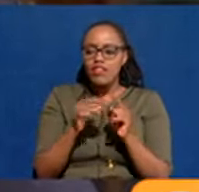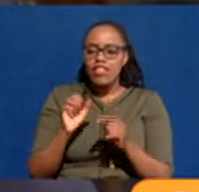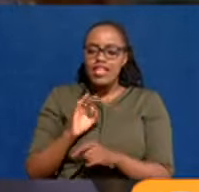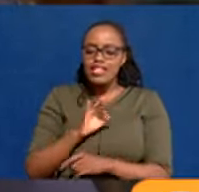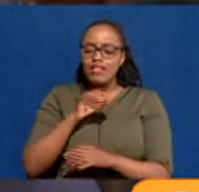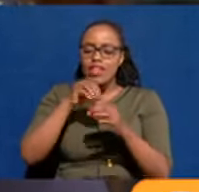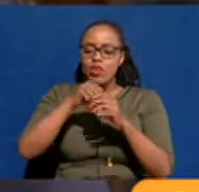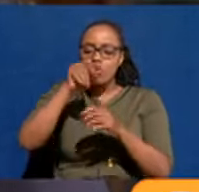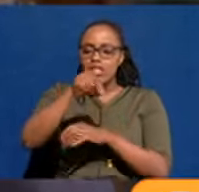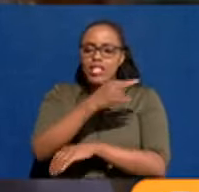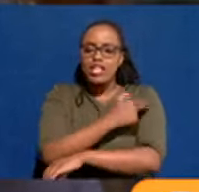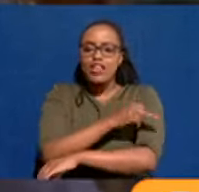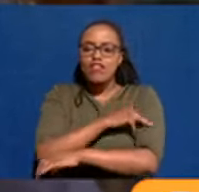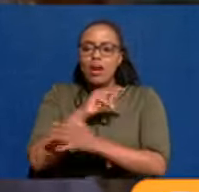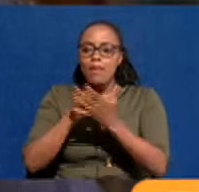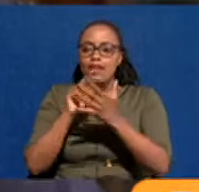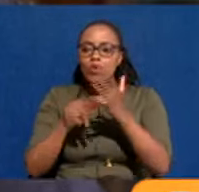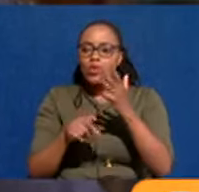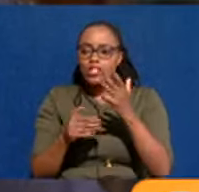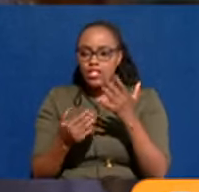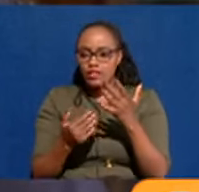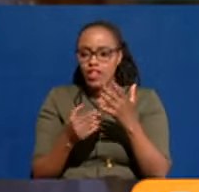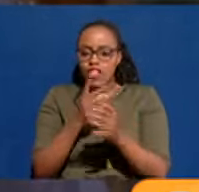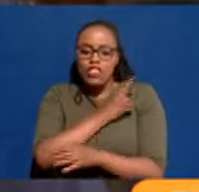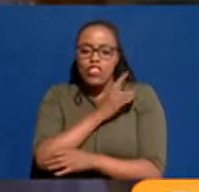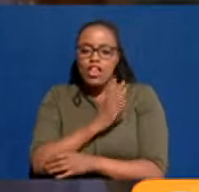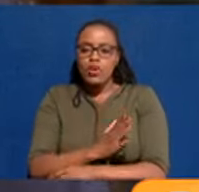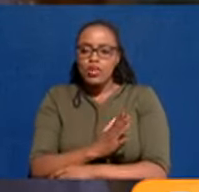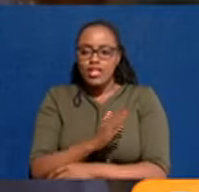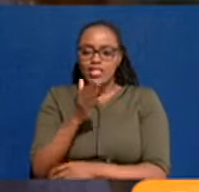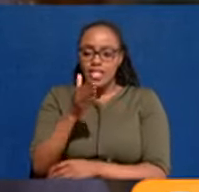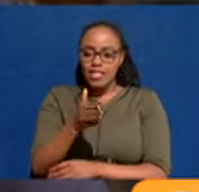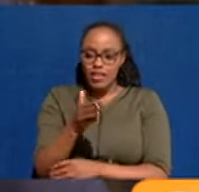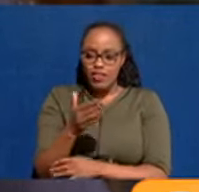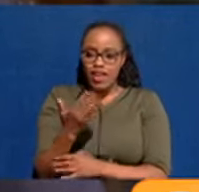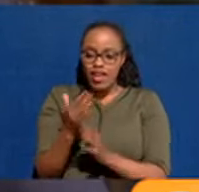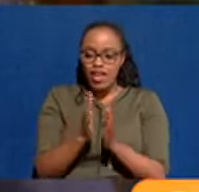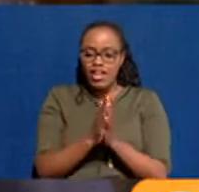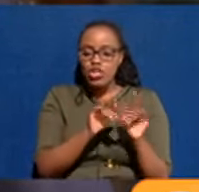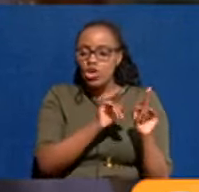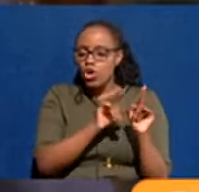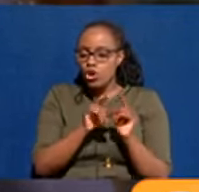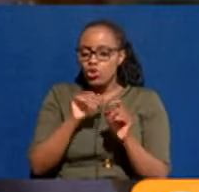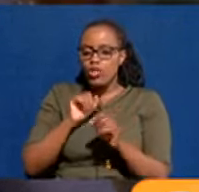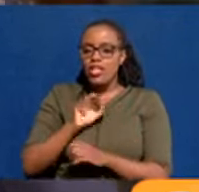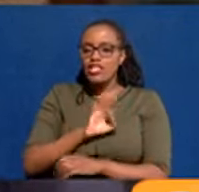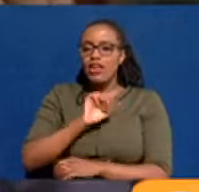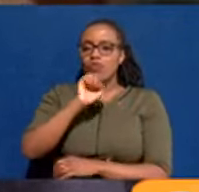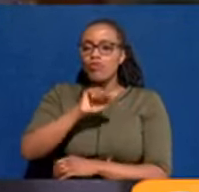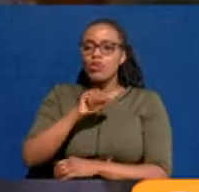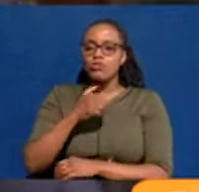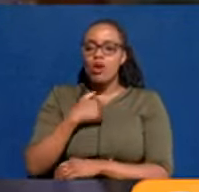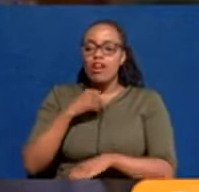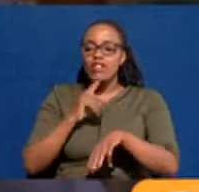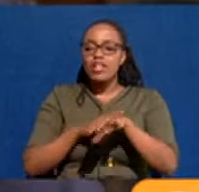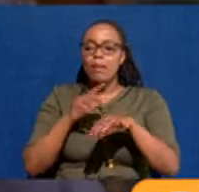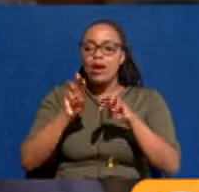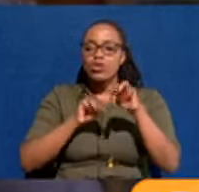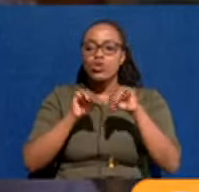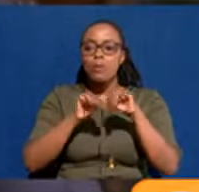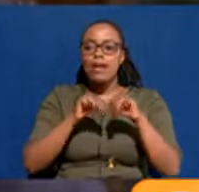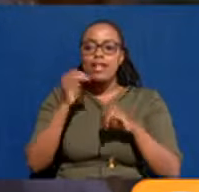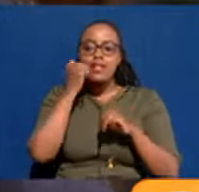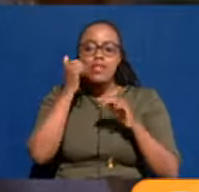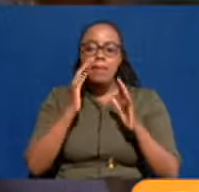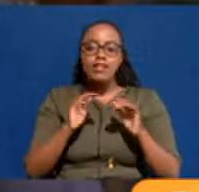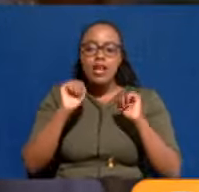the facility, and therefore the doctors and the clinical staff can have time to be able to manage the patients,